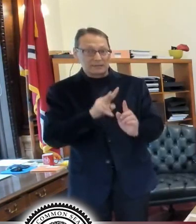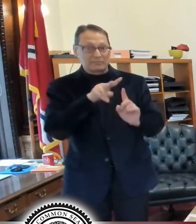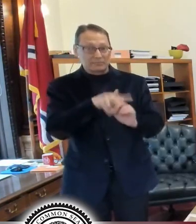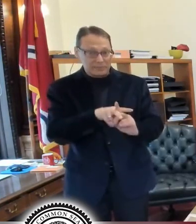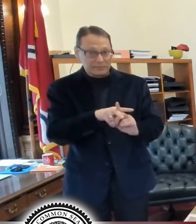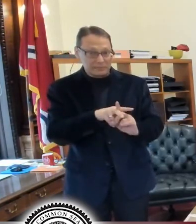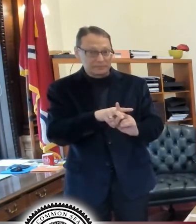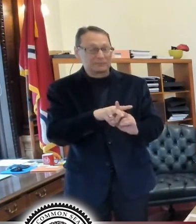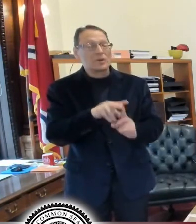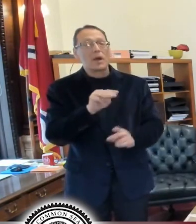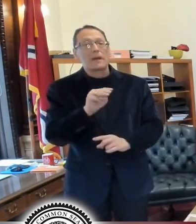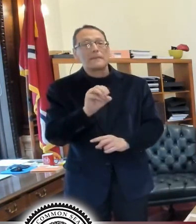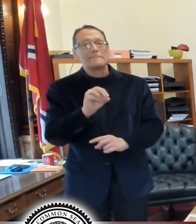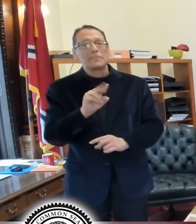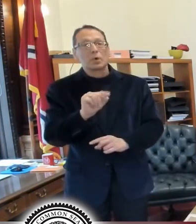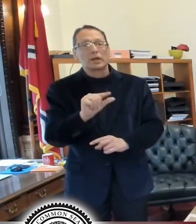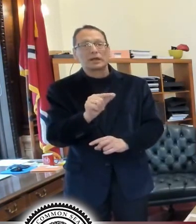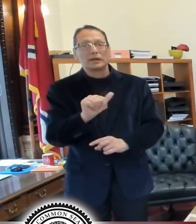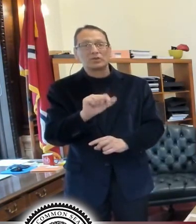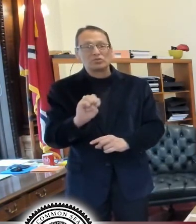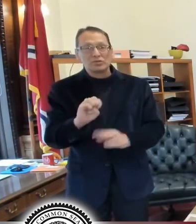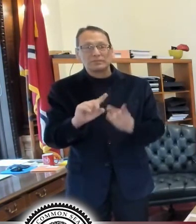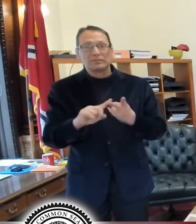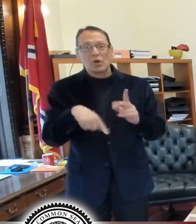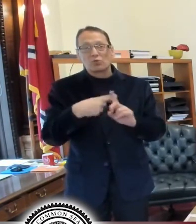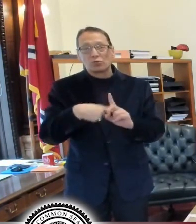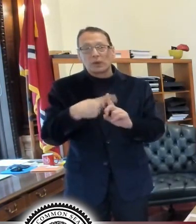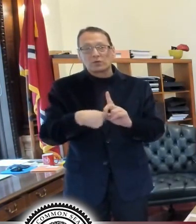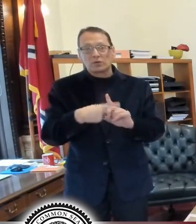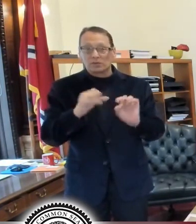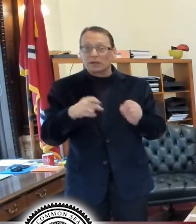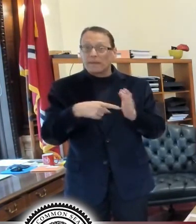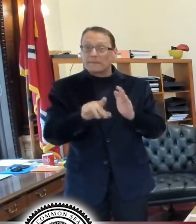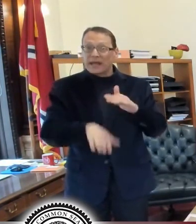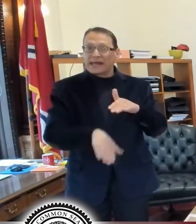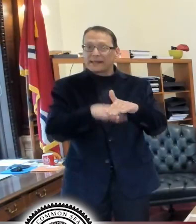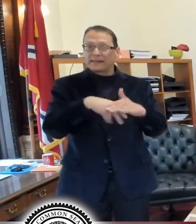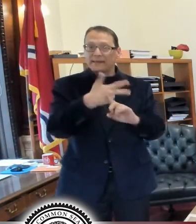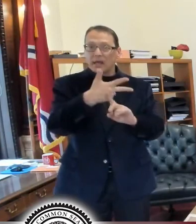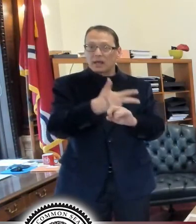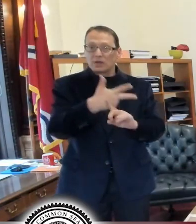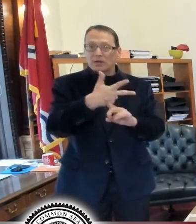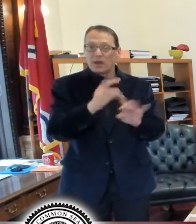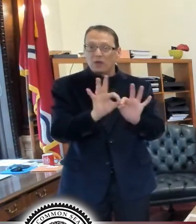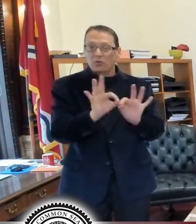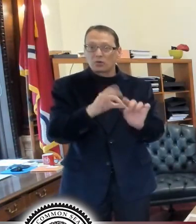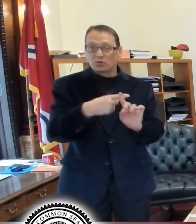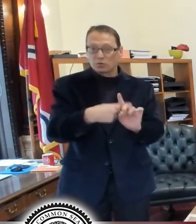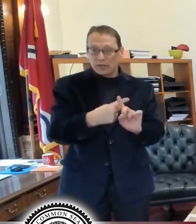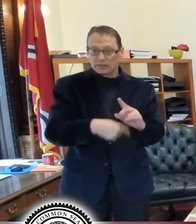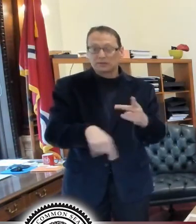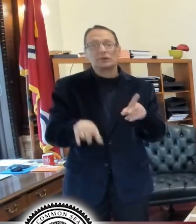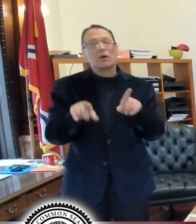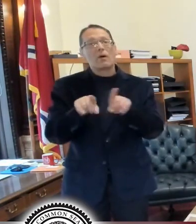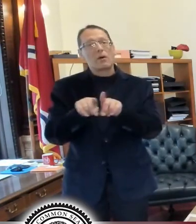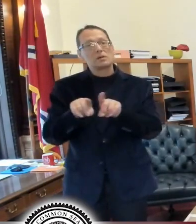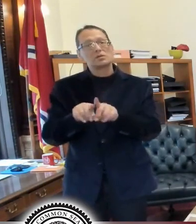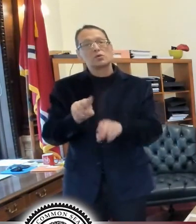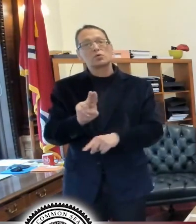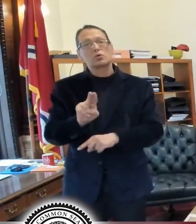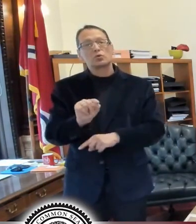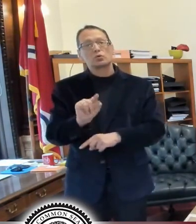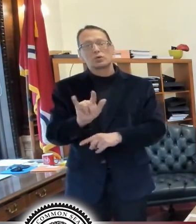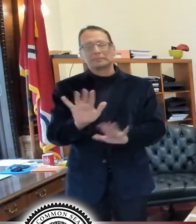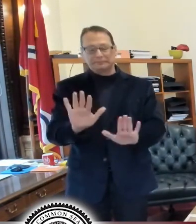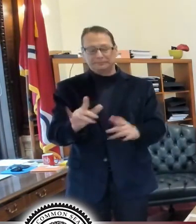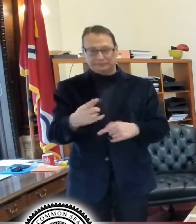assistance. Uh, due to COVID, we can pay up to three months rent. We also, uh, have utility assistance. We, let